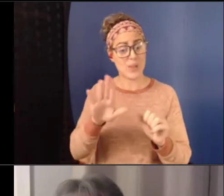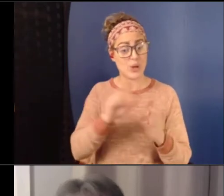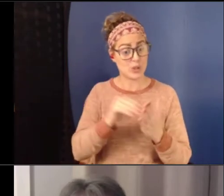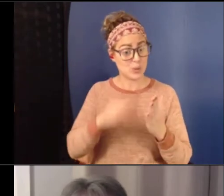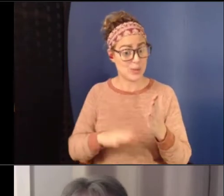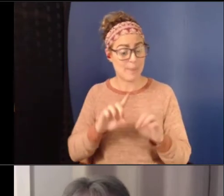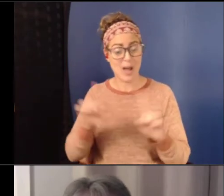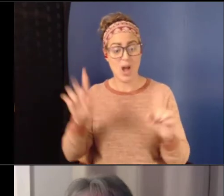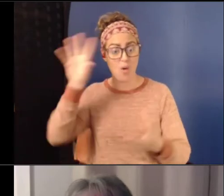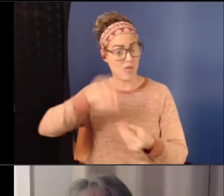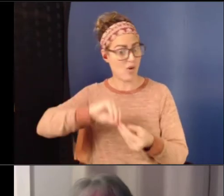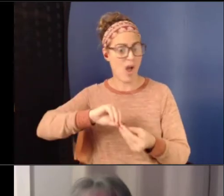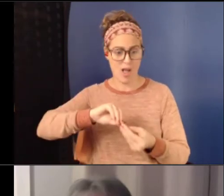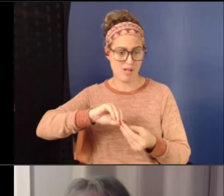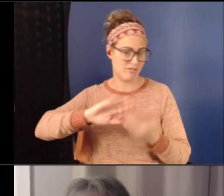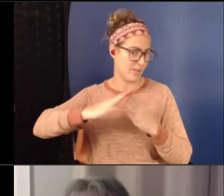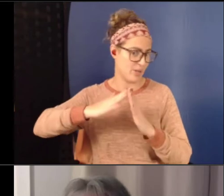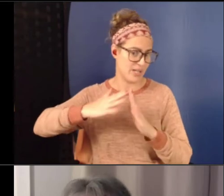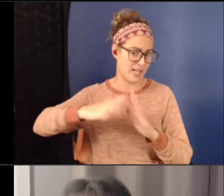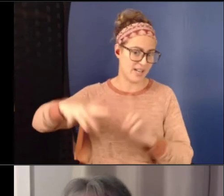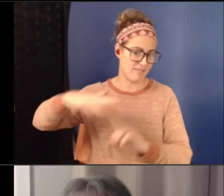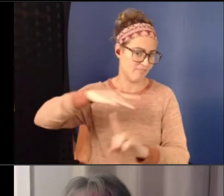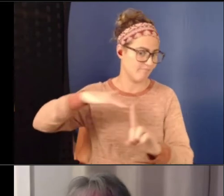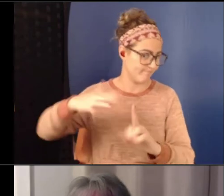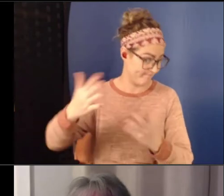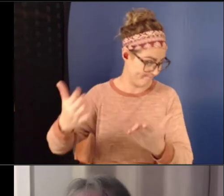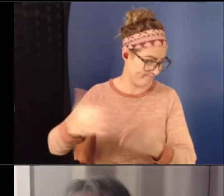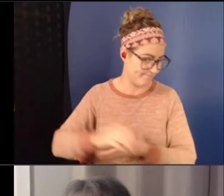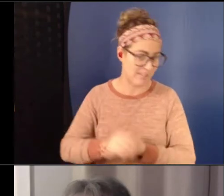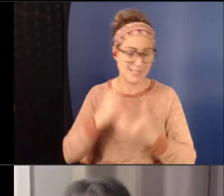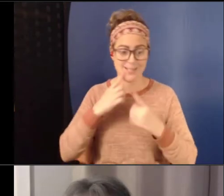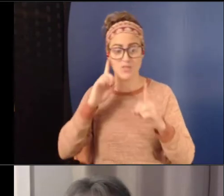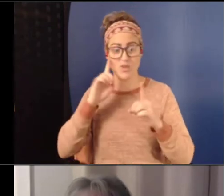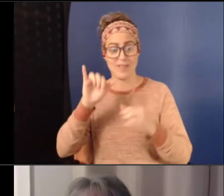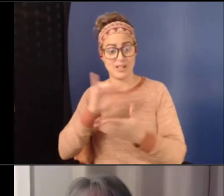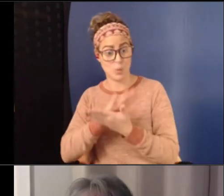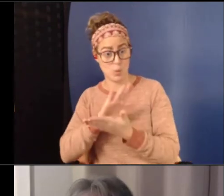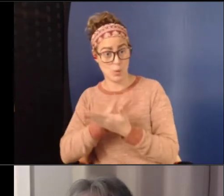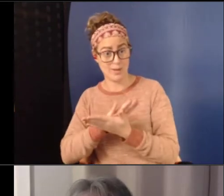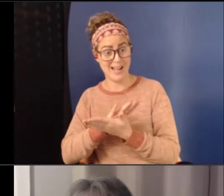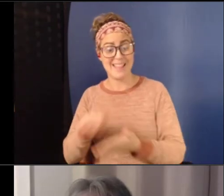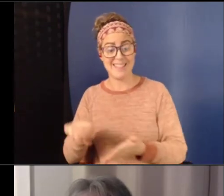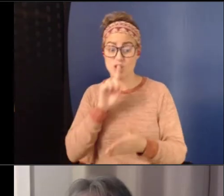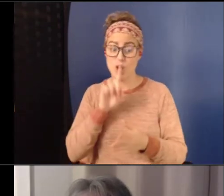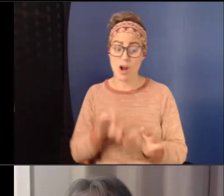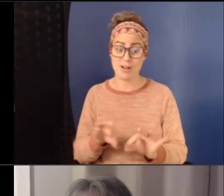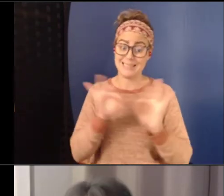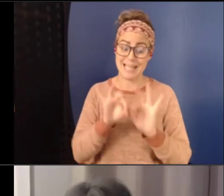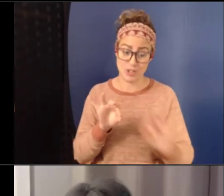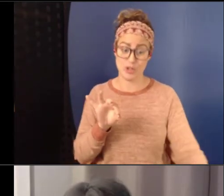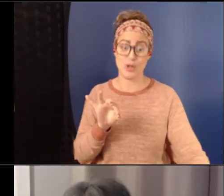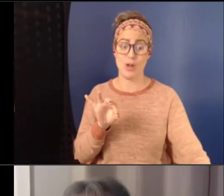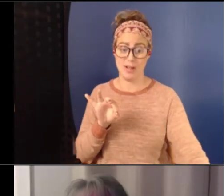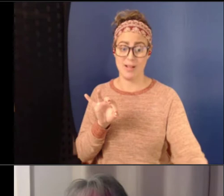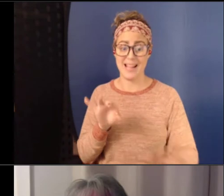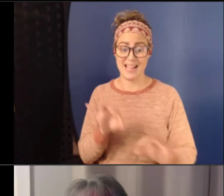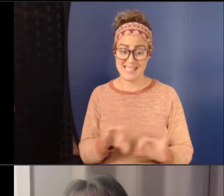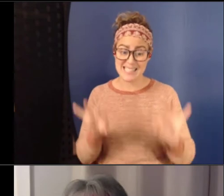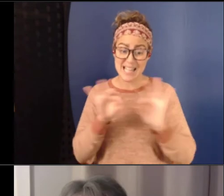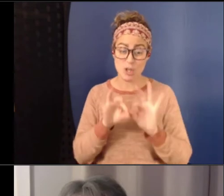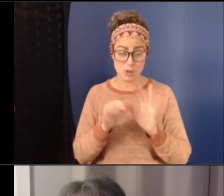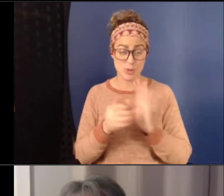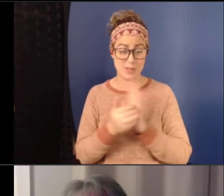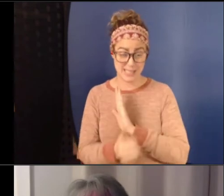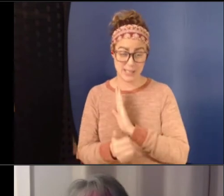the overall, you know, climate and success of the school, that these are essential skills that